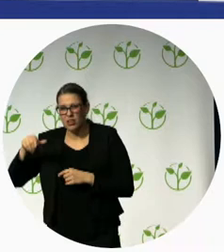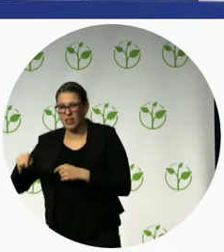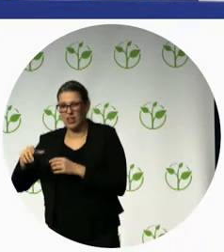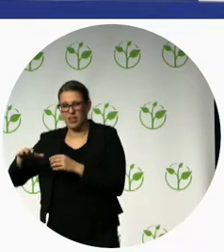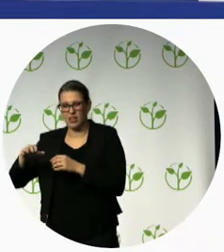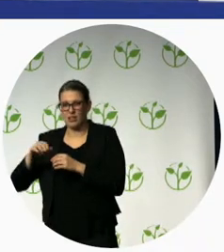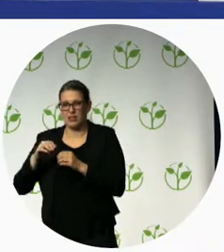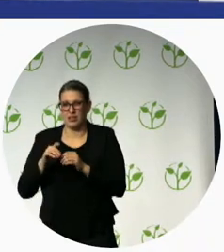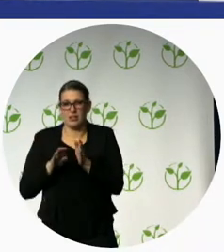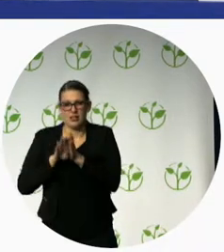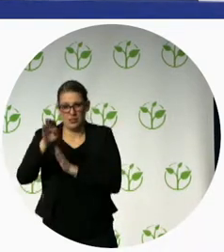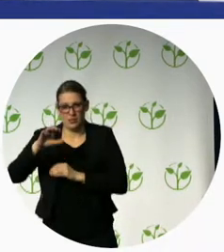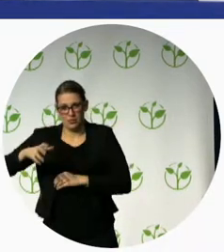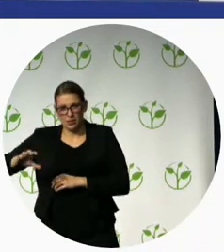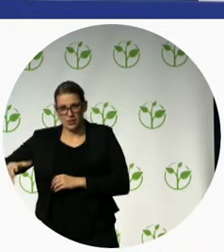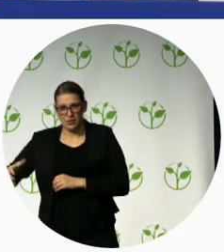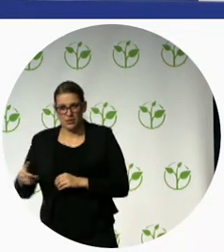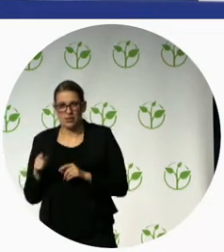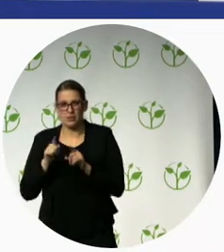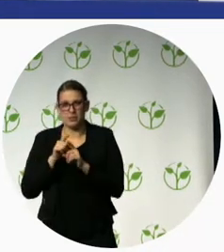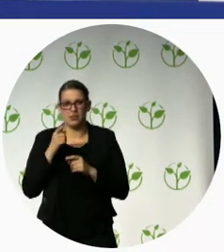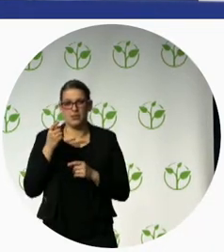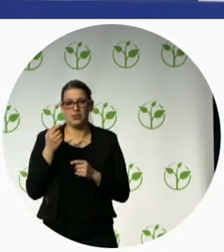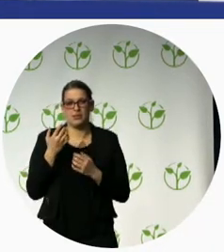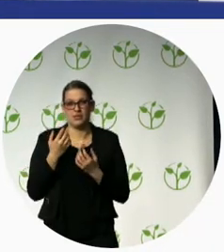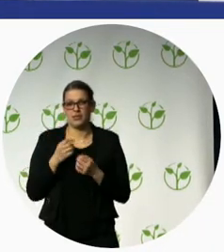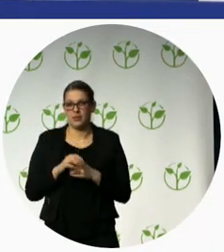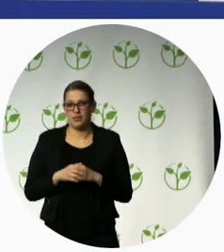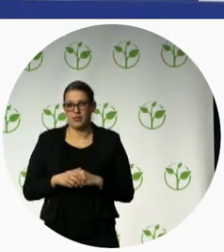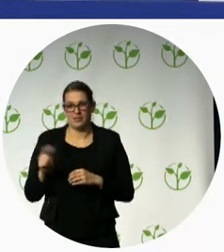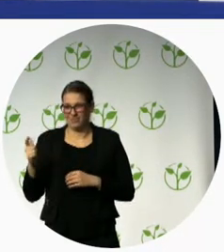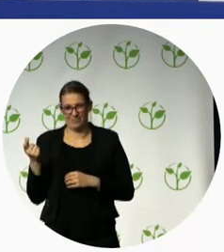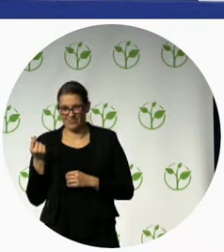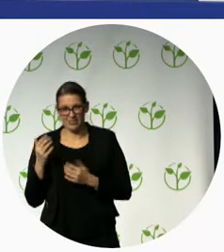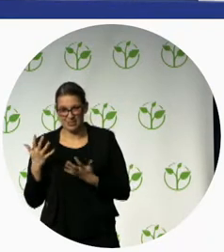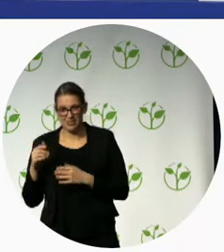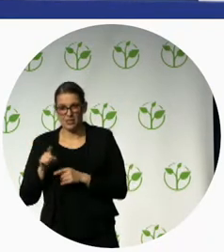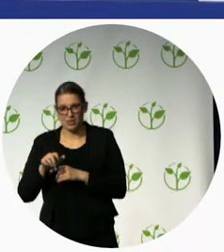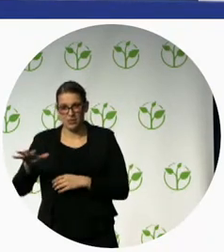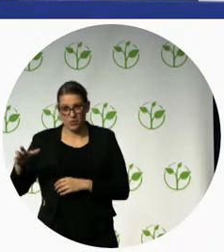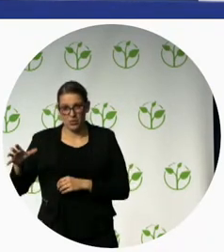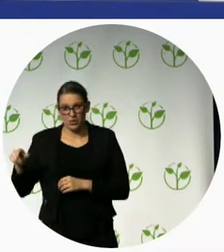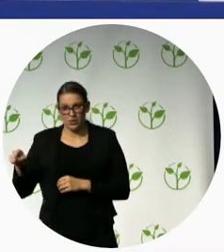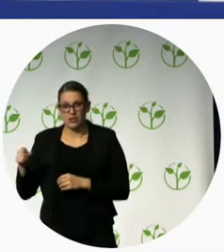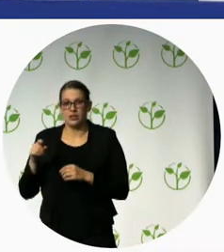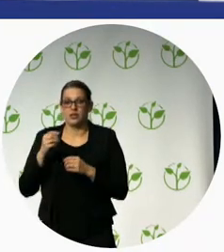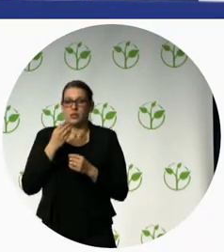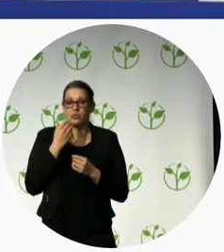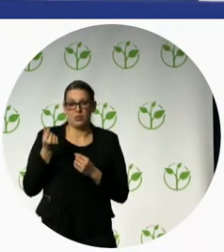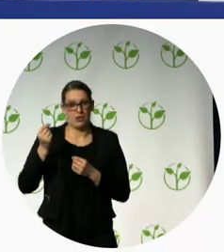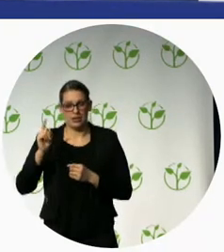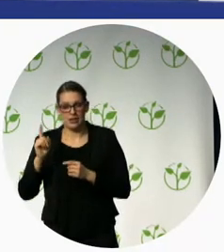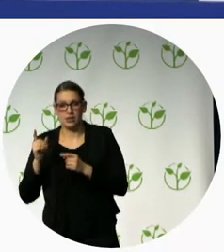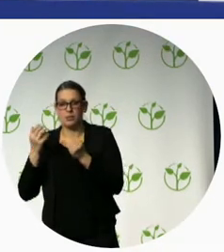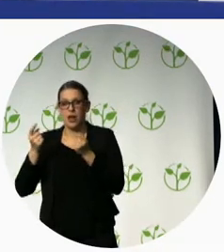the cutting edge technology available in the West is not accessible and available to us because it's so expensive